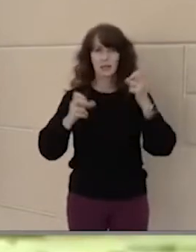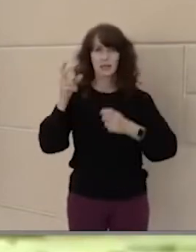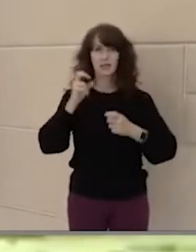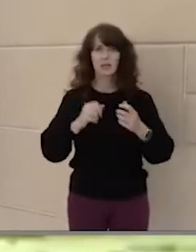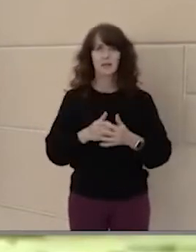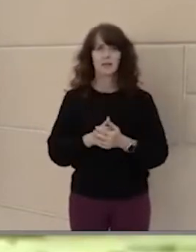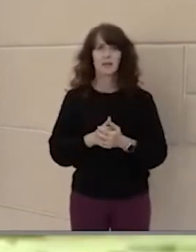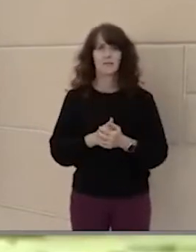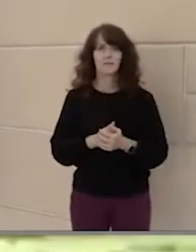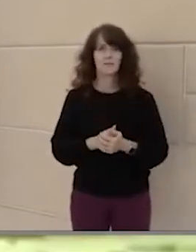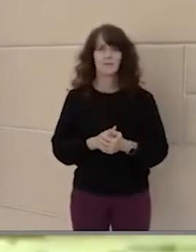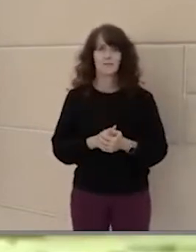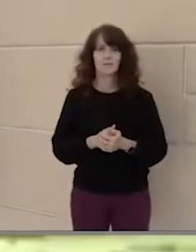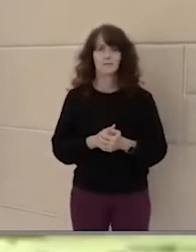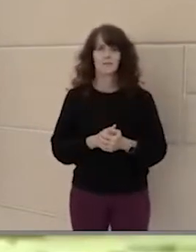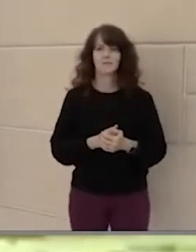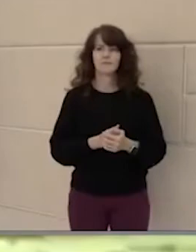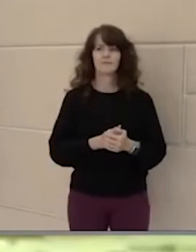rest of your evening.